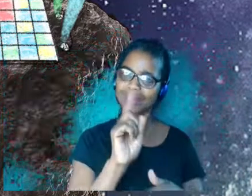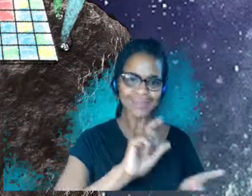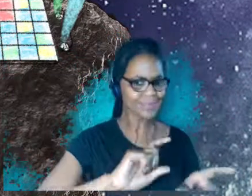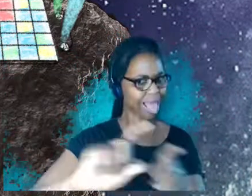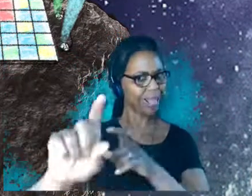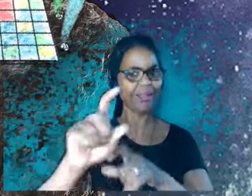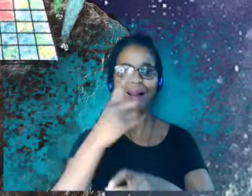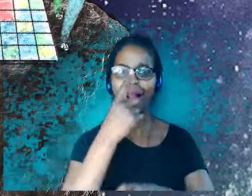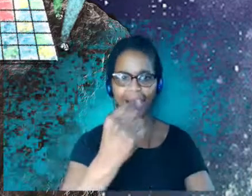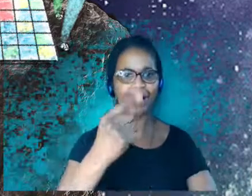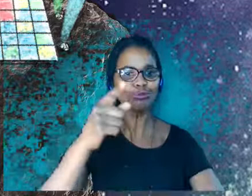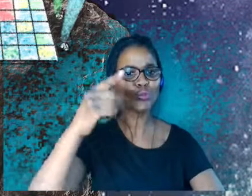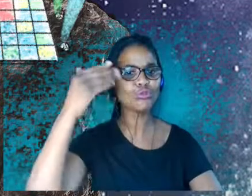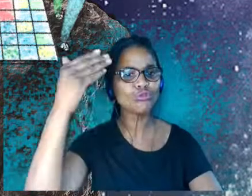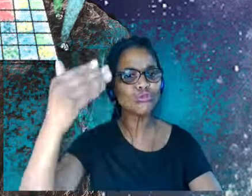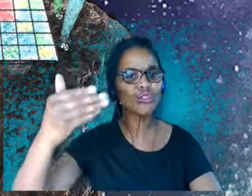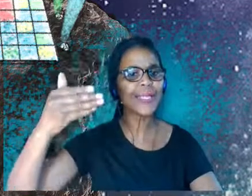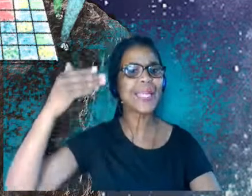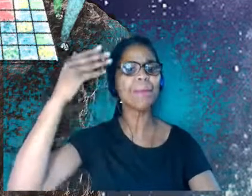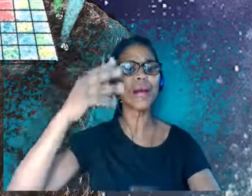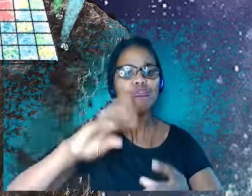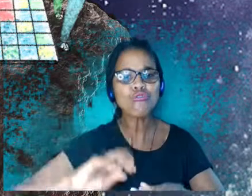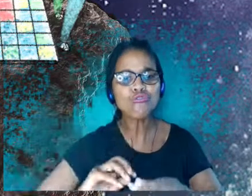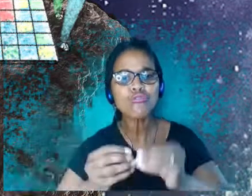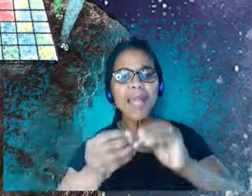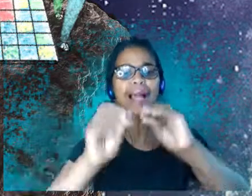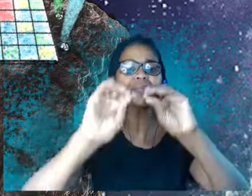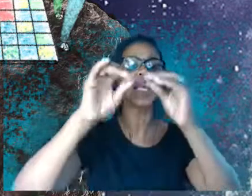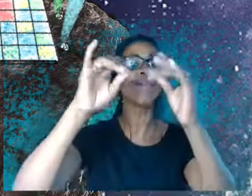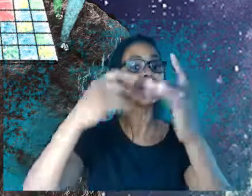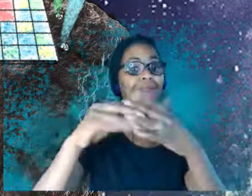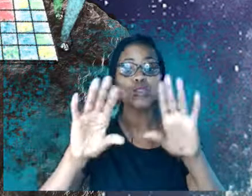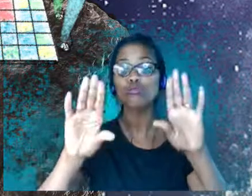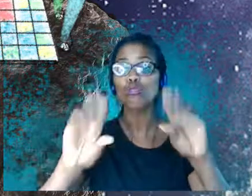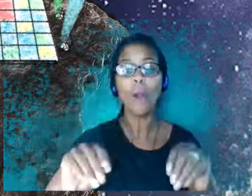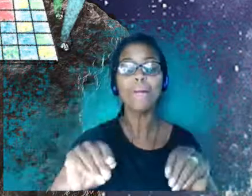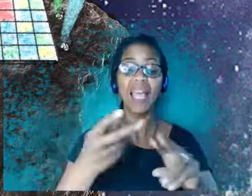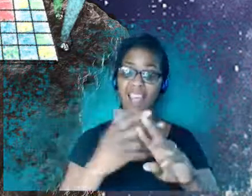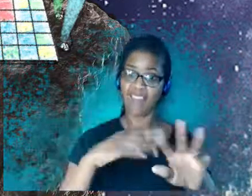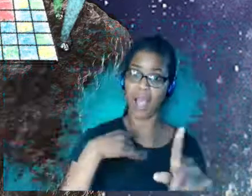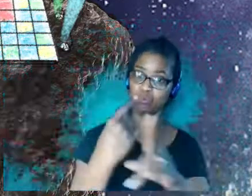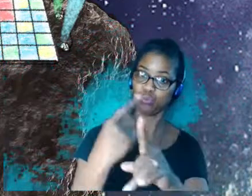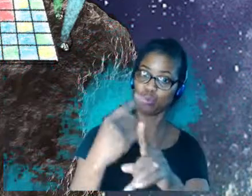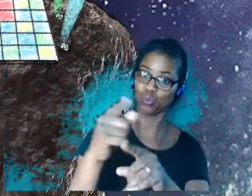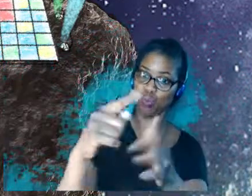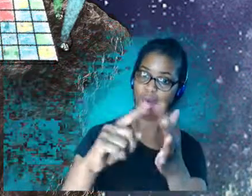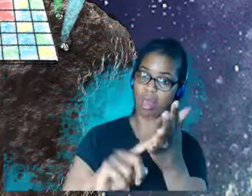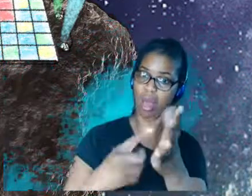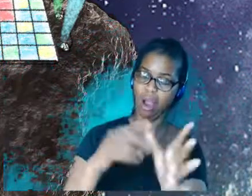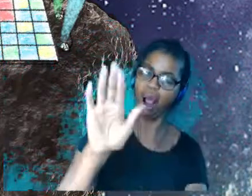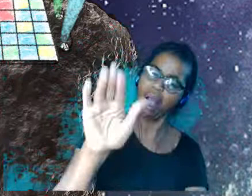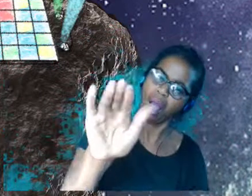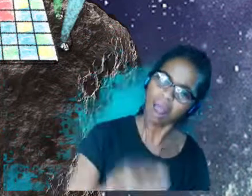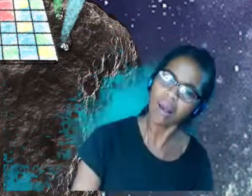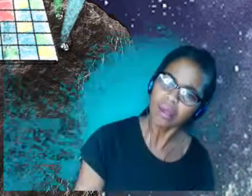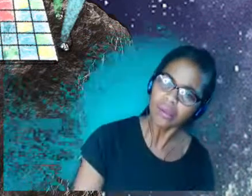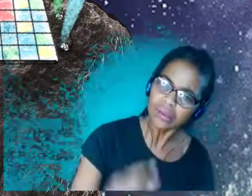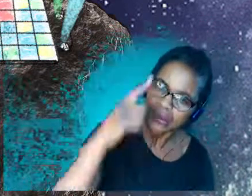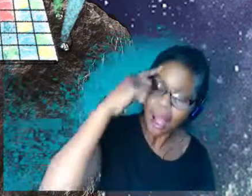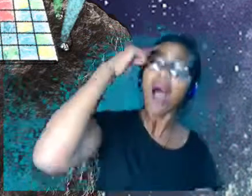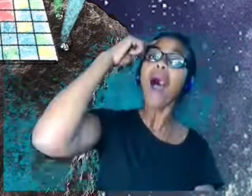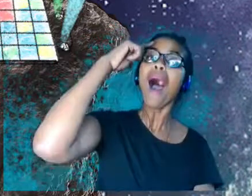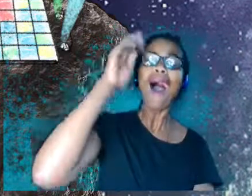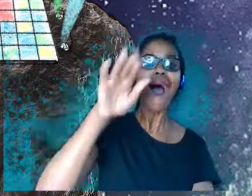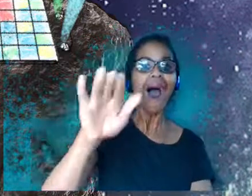and be creative. And I'd say it's always a work in progress. Every time I like talk to Ella, was like discover something new that I want to add or